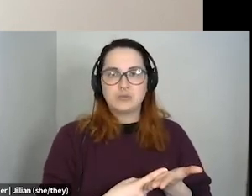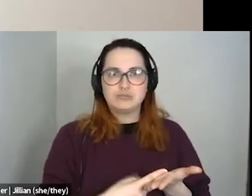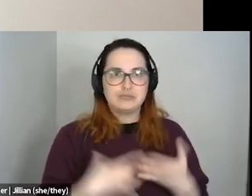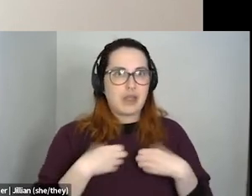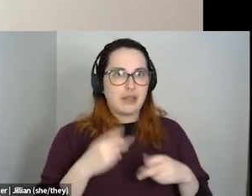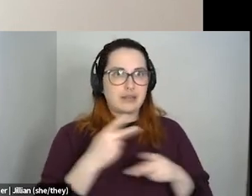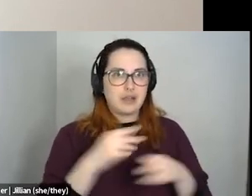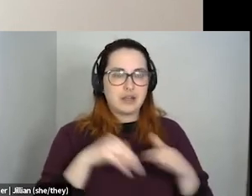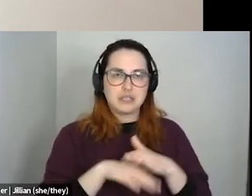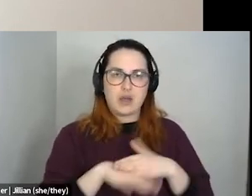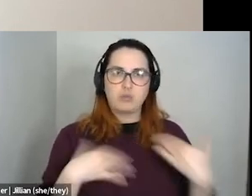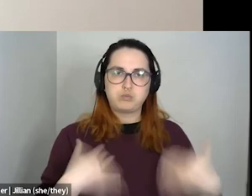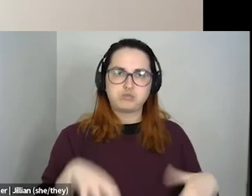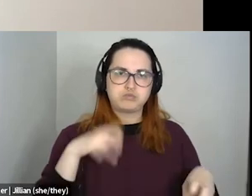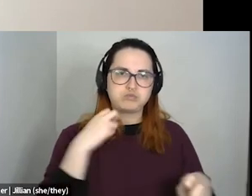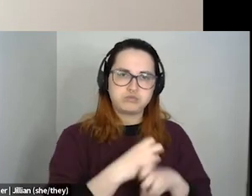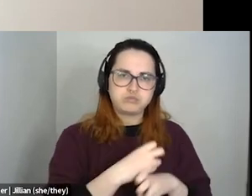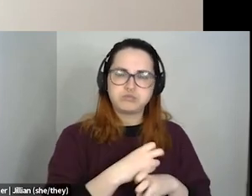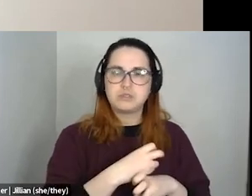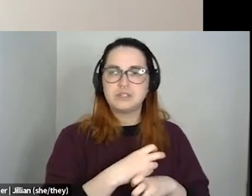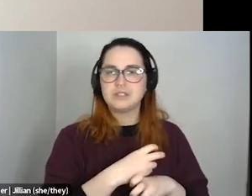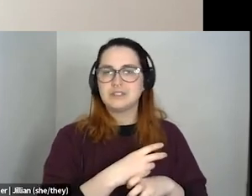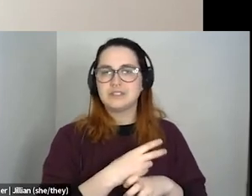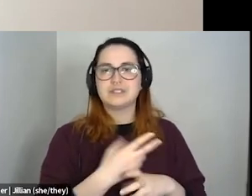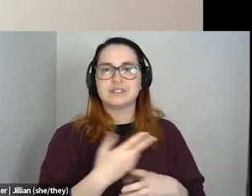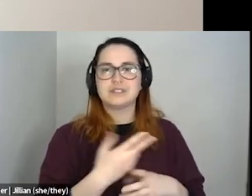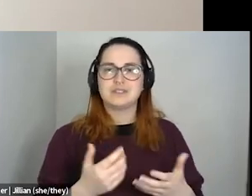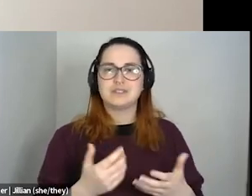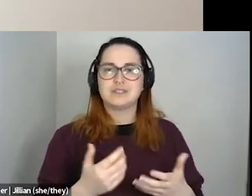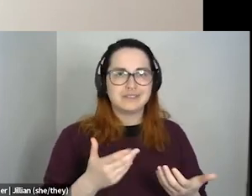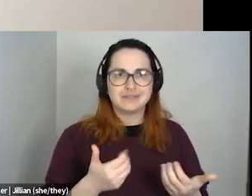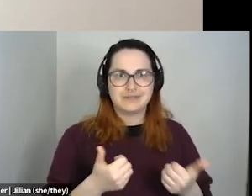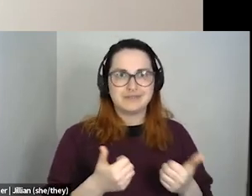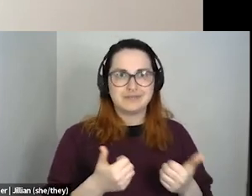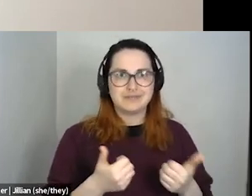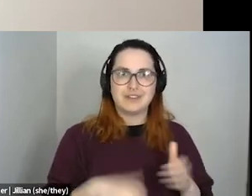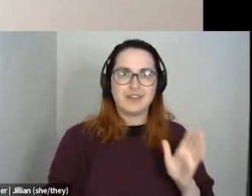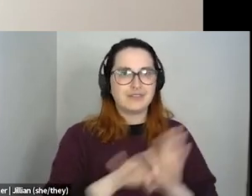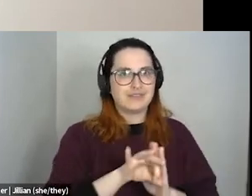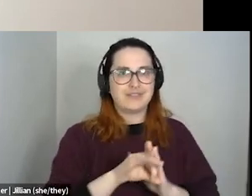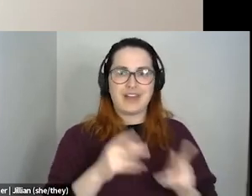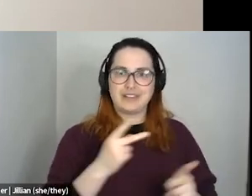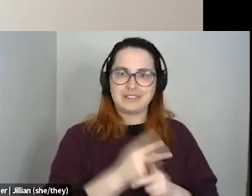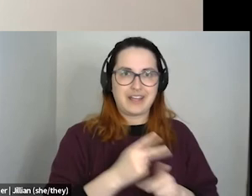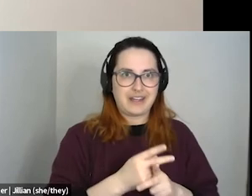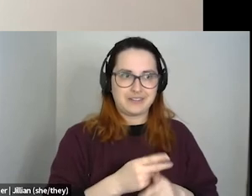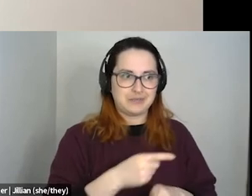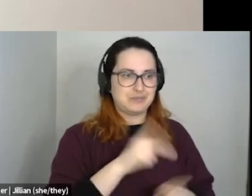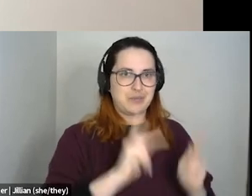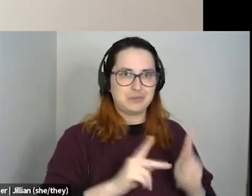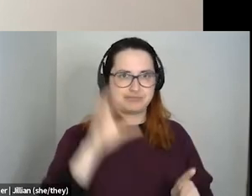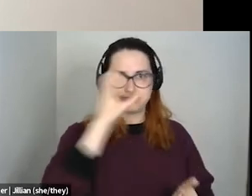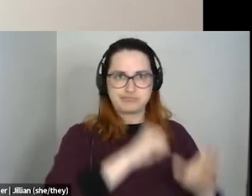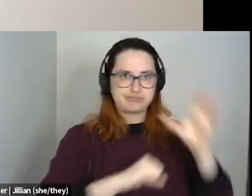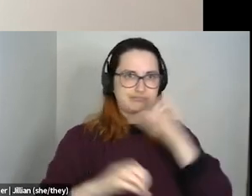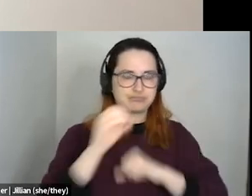healthcare services that are relevant for you, where people don't misgender you or assume the, you know, nature of your relationships, there will be other